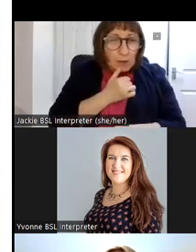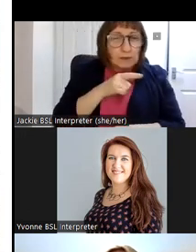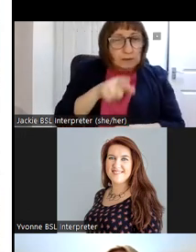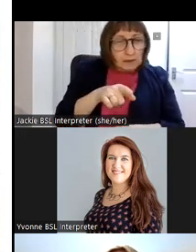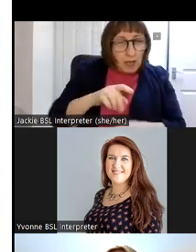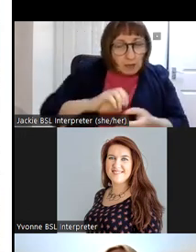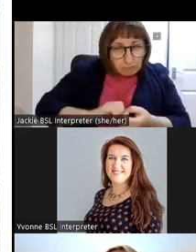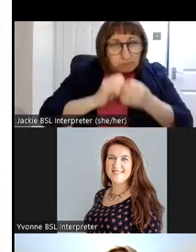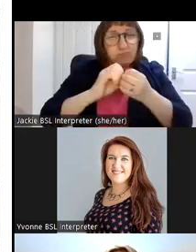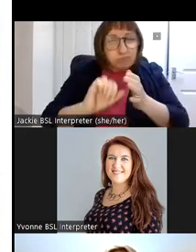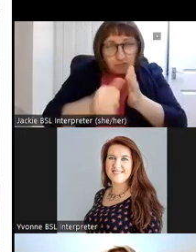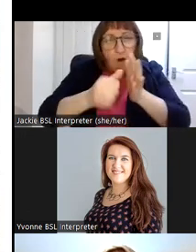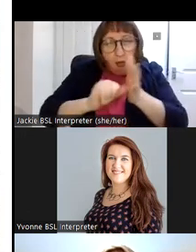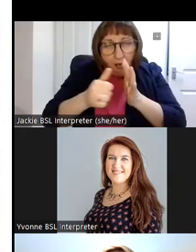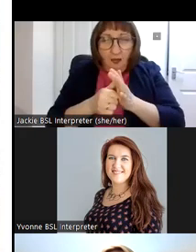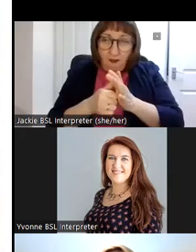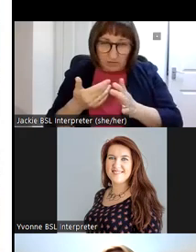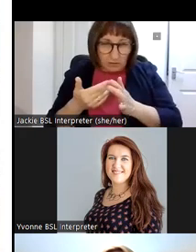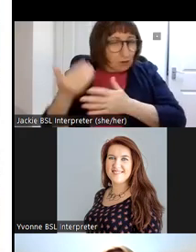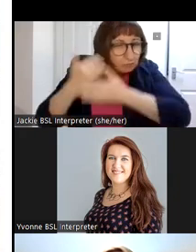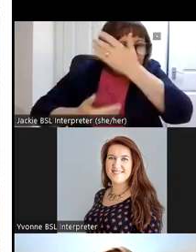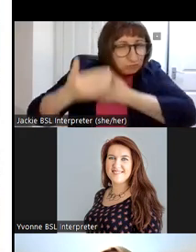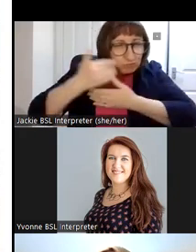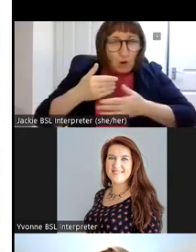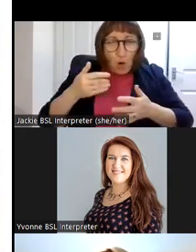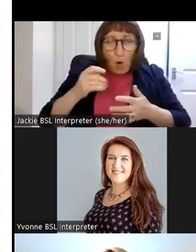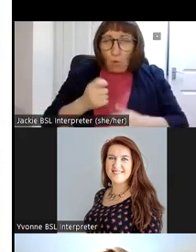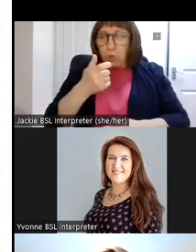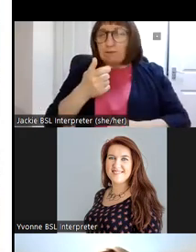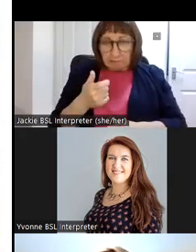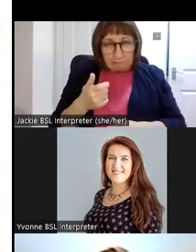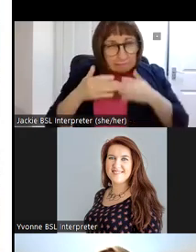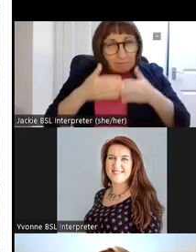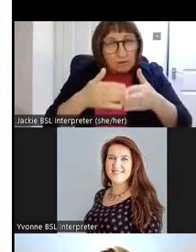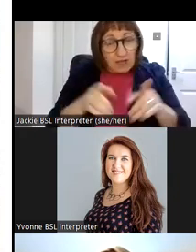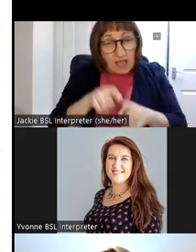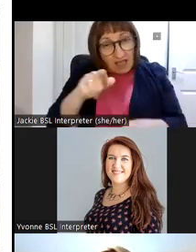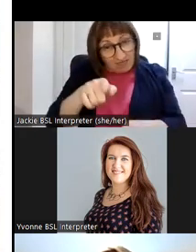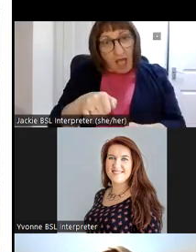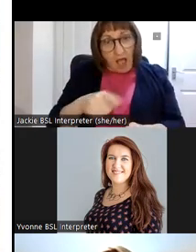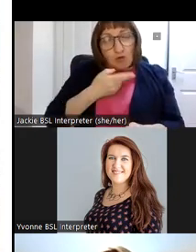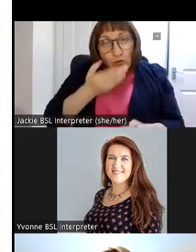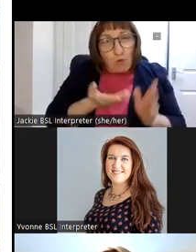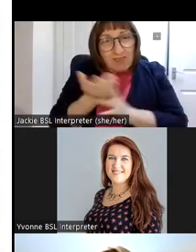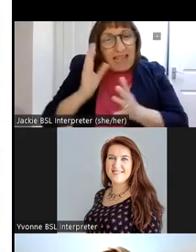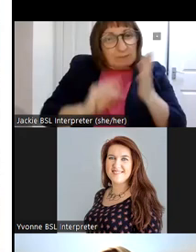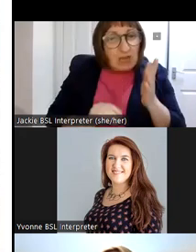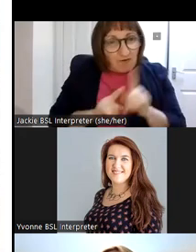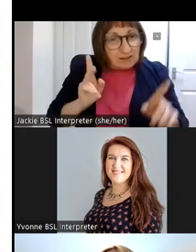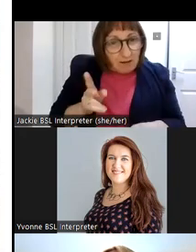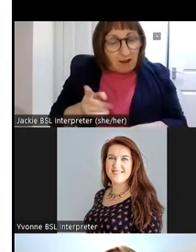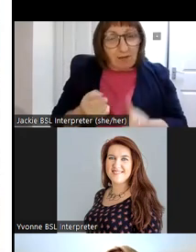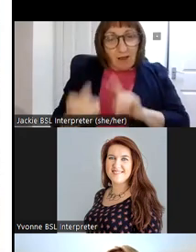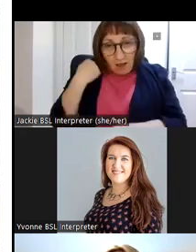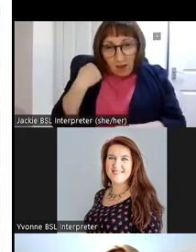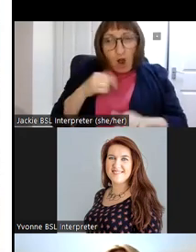craft prehistoric wooden uh artifacts but this project actually relived the experience um or the